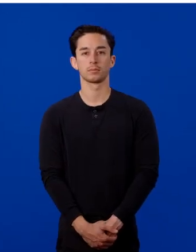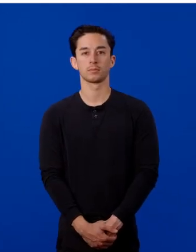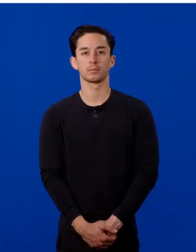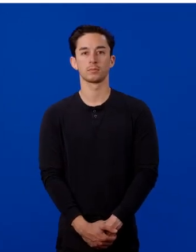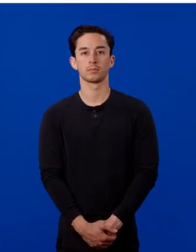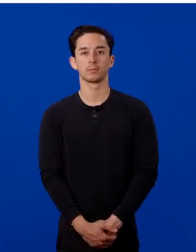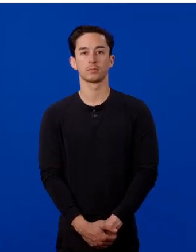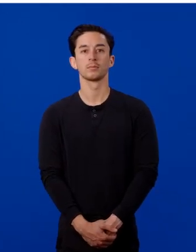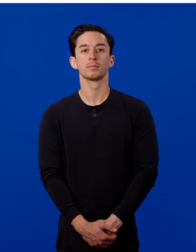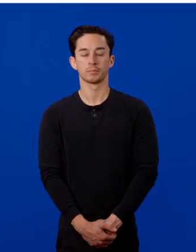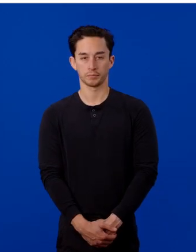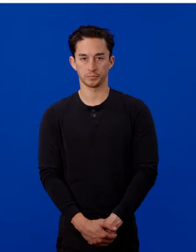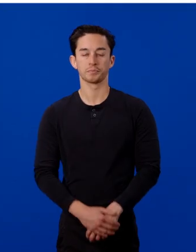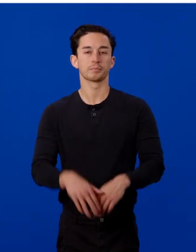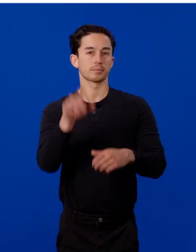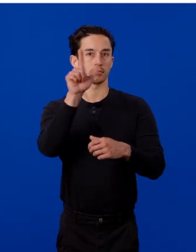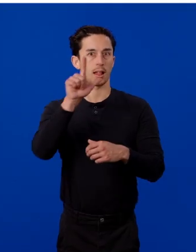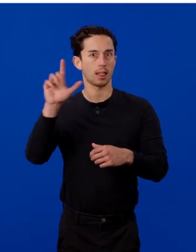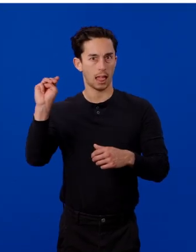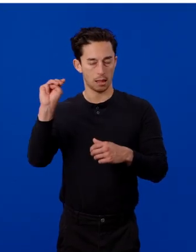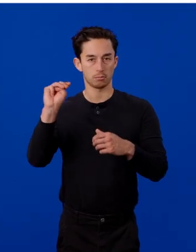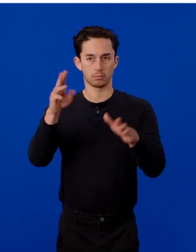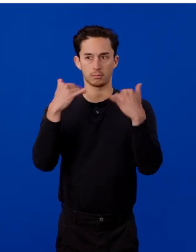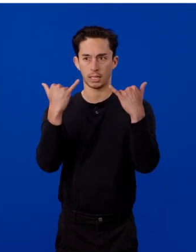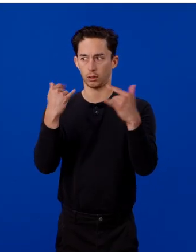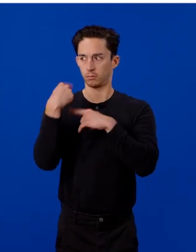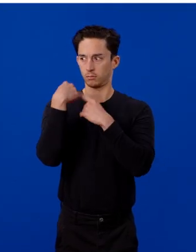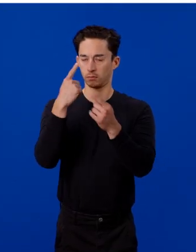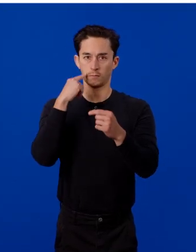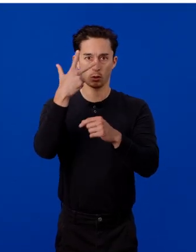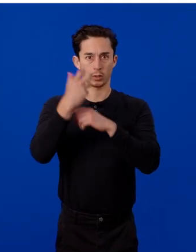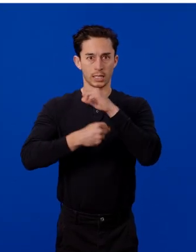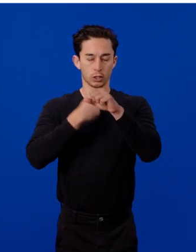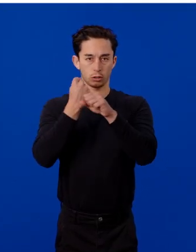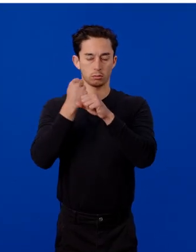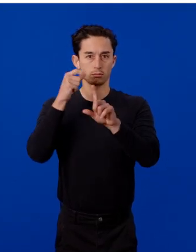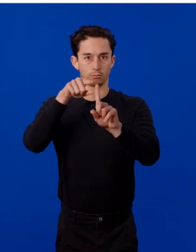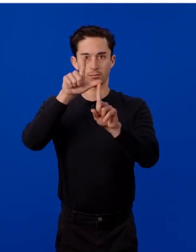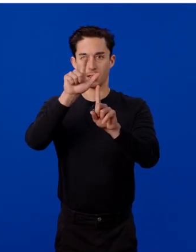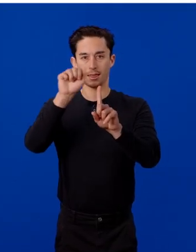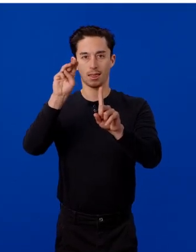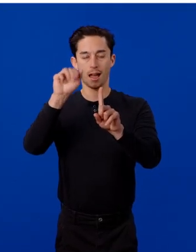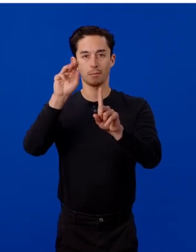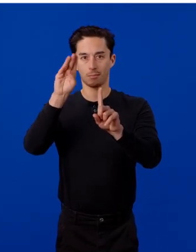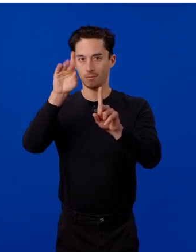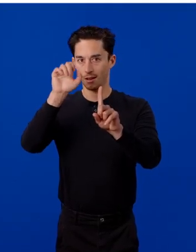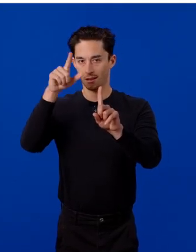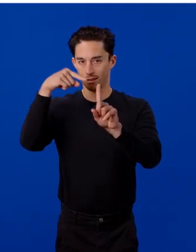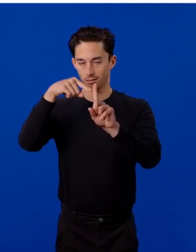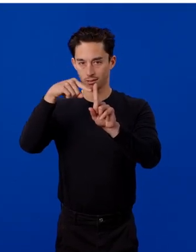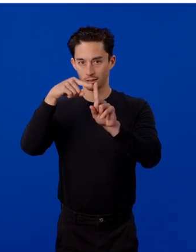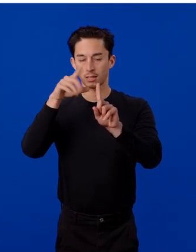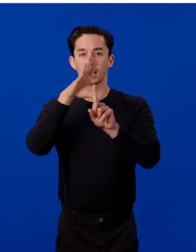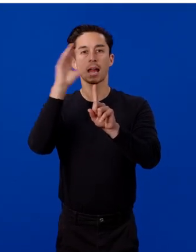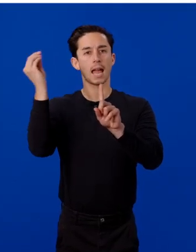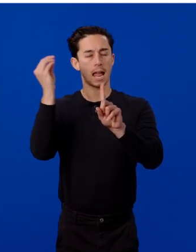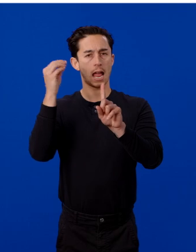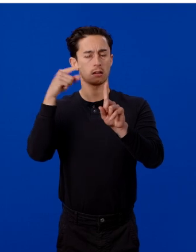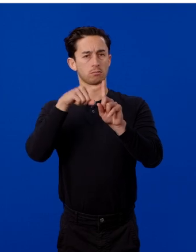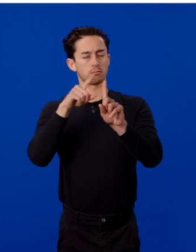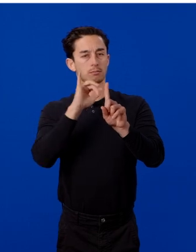Lama models have now existed for three years and fine tuning these is well understood.